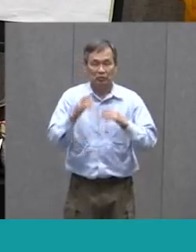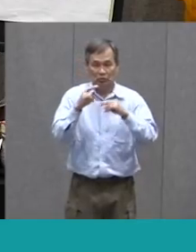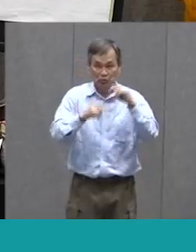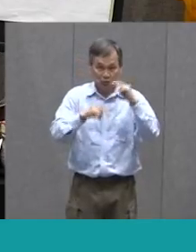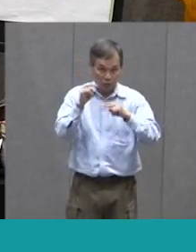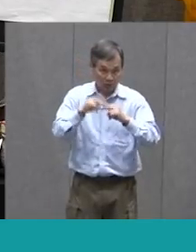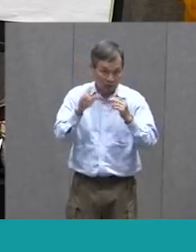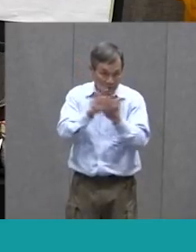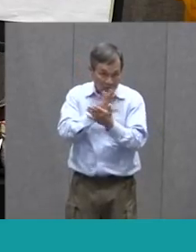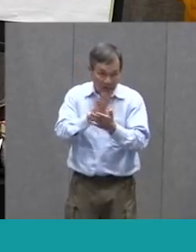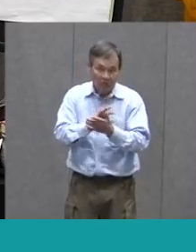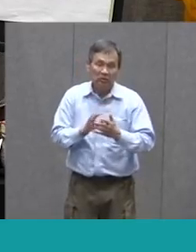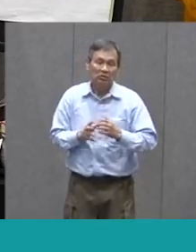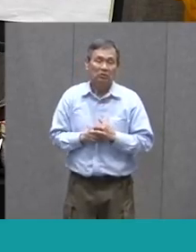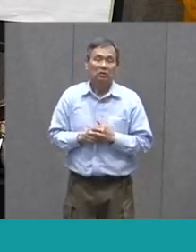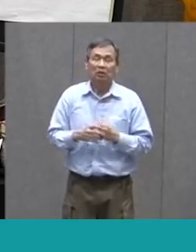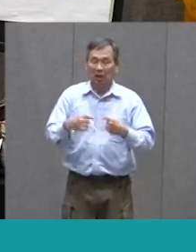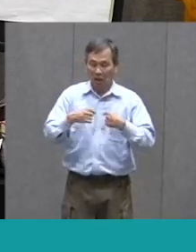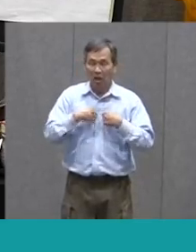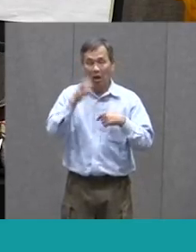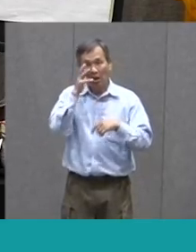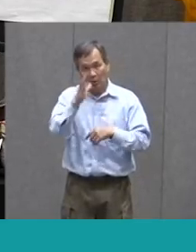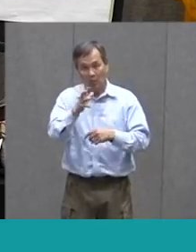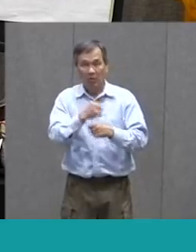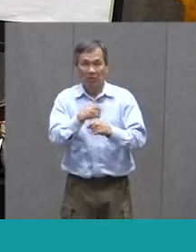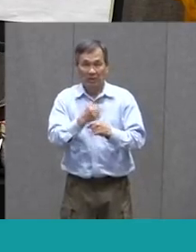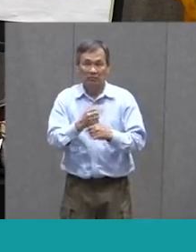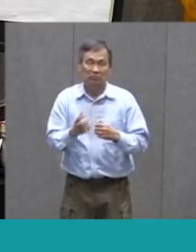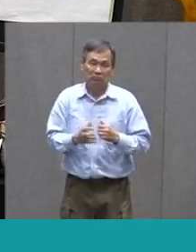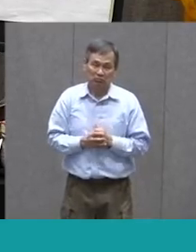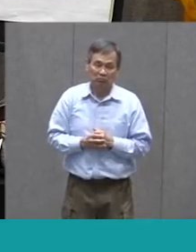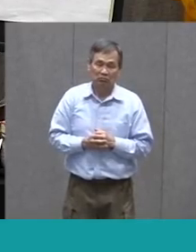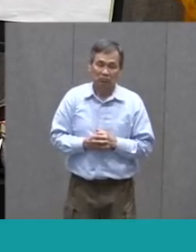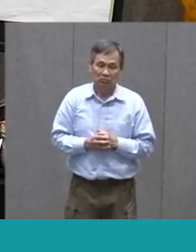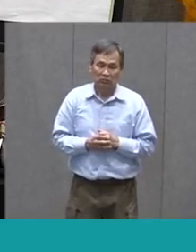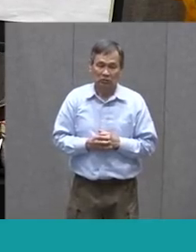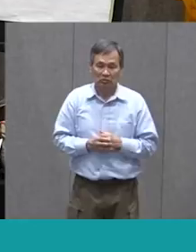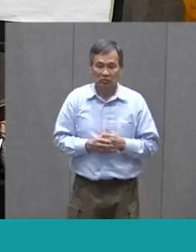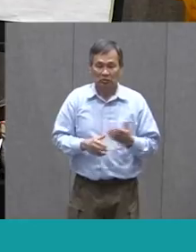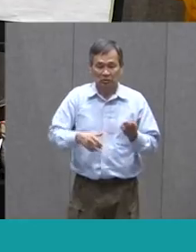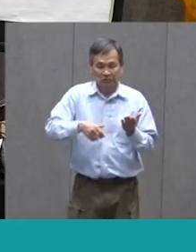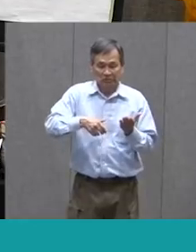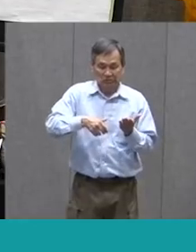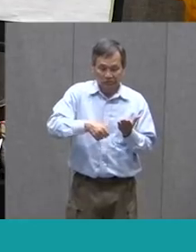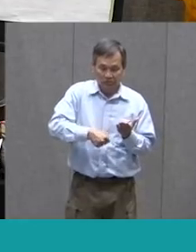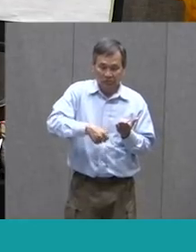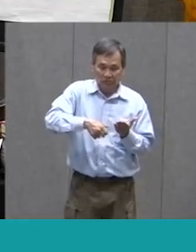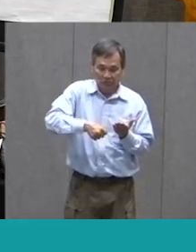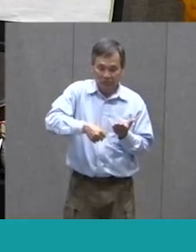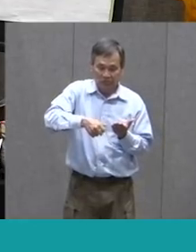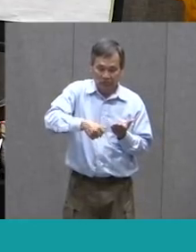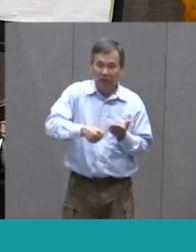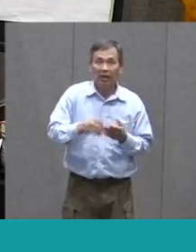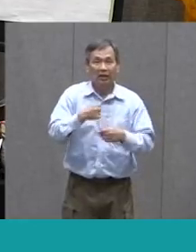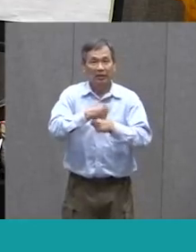Paper Here And I'm Going To Make With A Stapler I'm Going To Make A Little Booklet